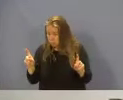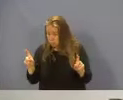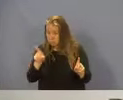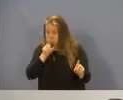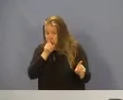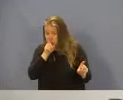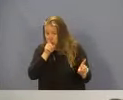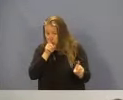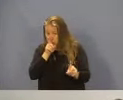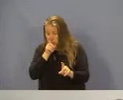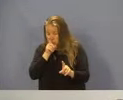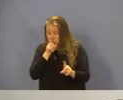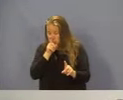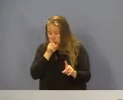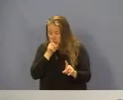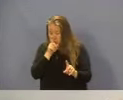Abstaining?